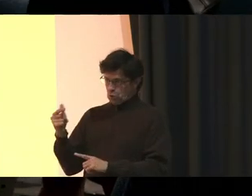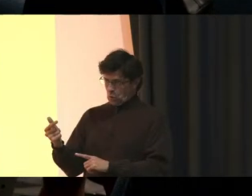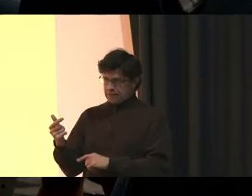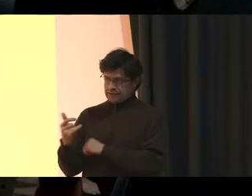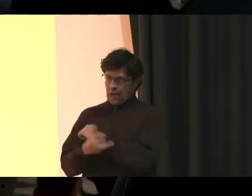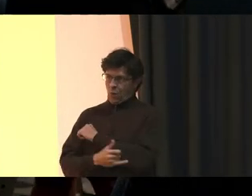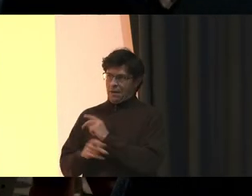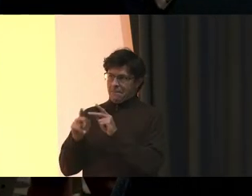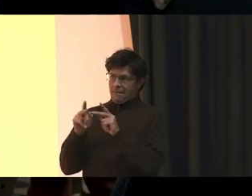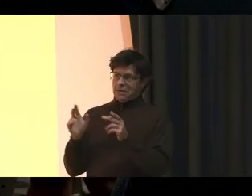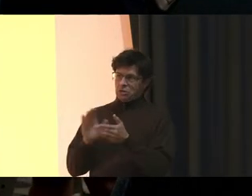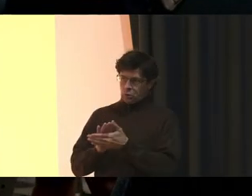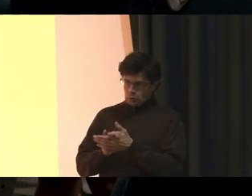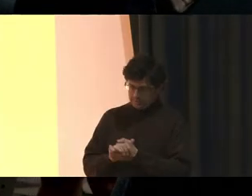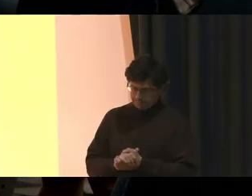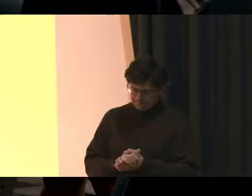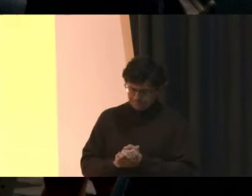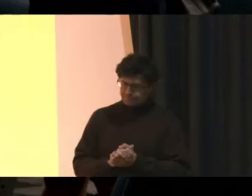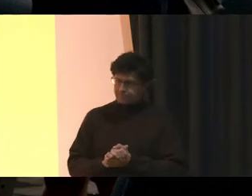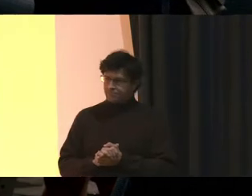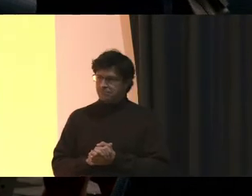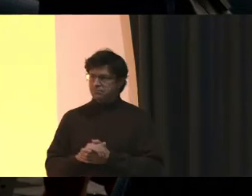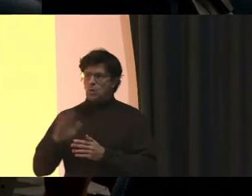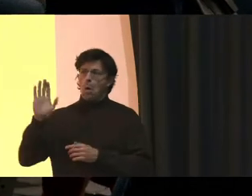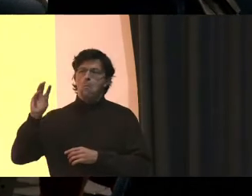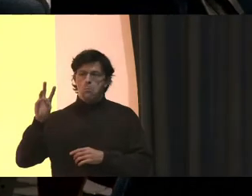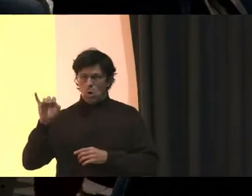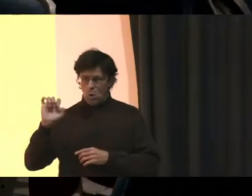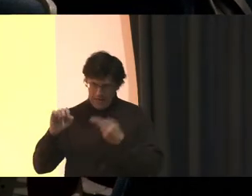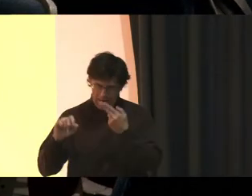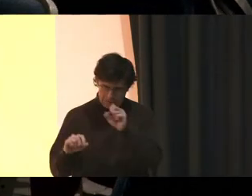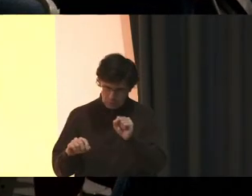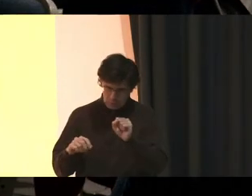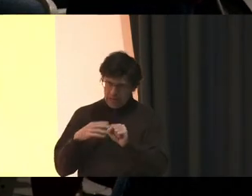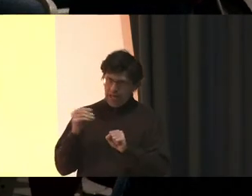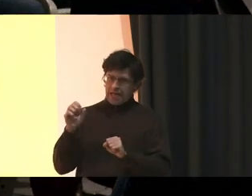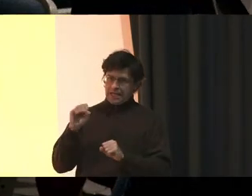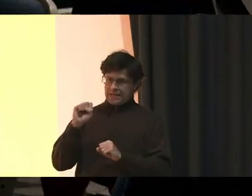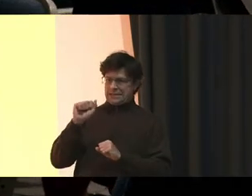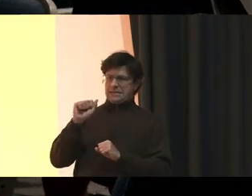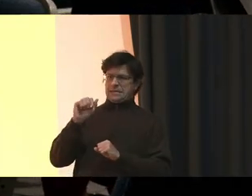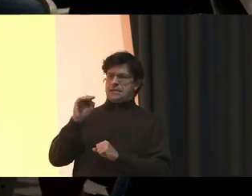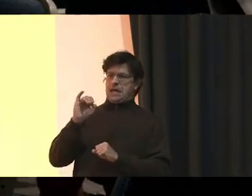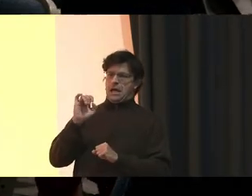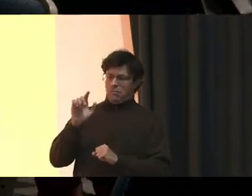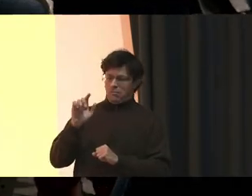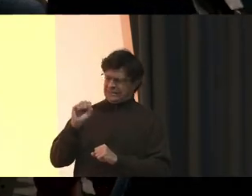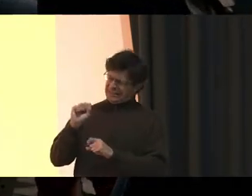Public Schools Bowie High School And Samuel Ogle My question